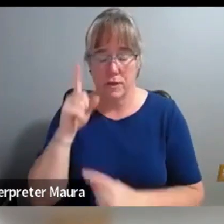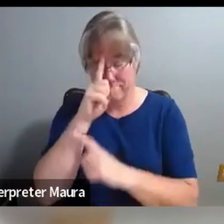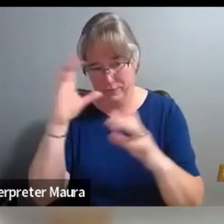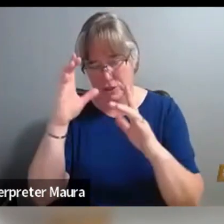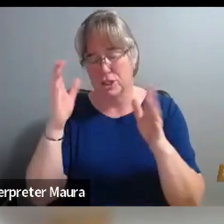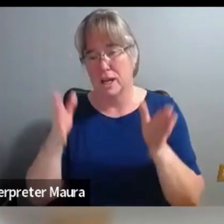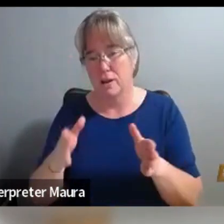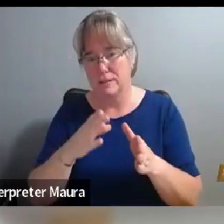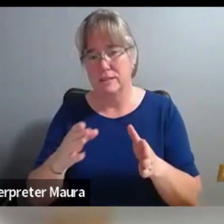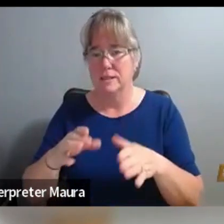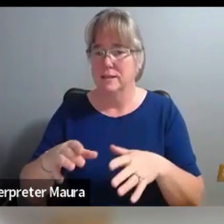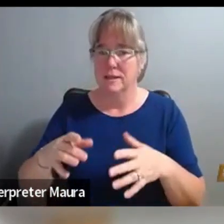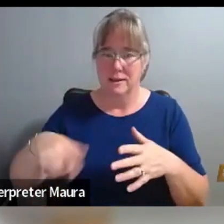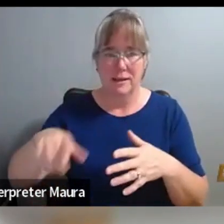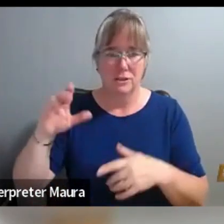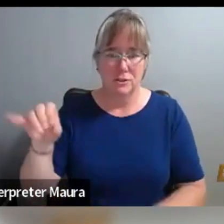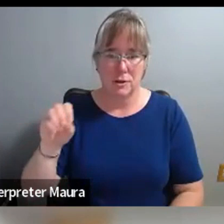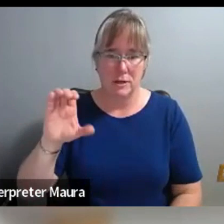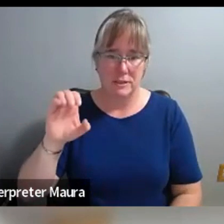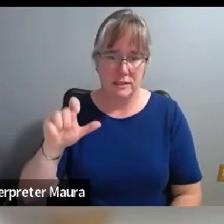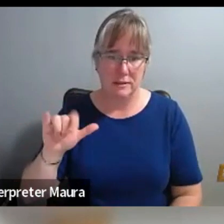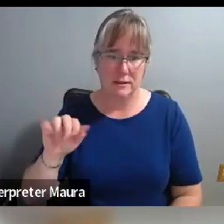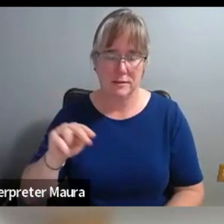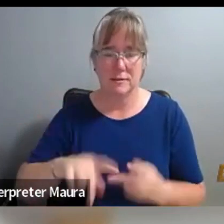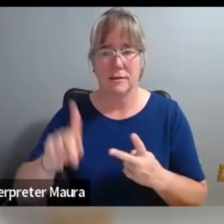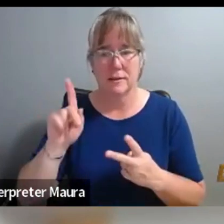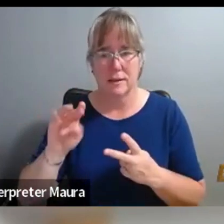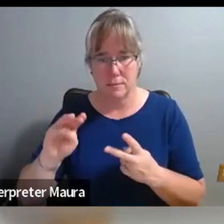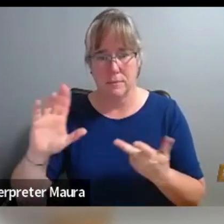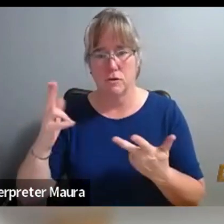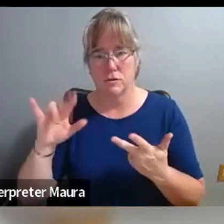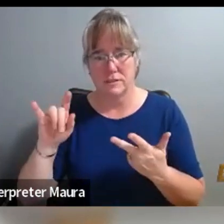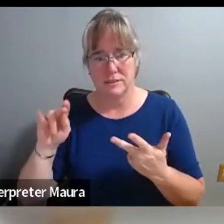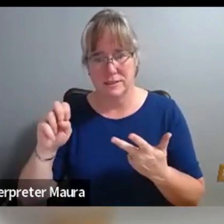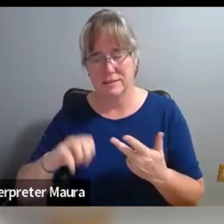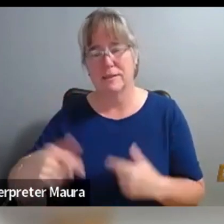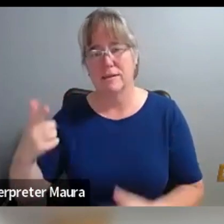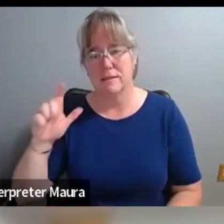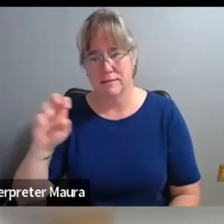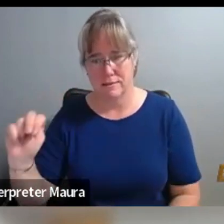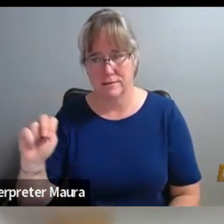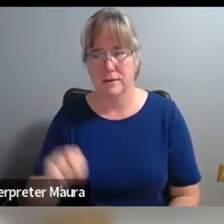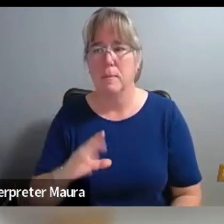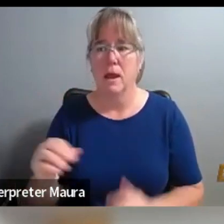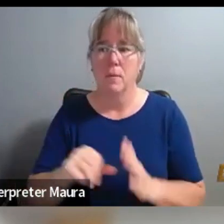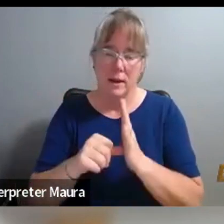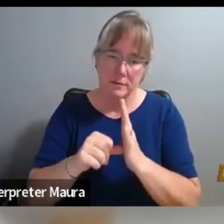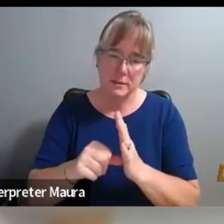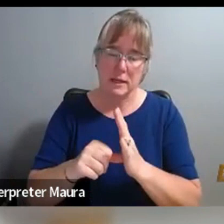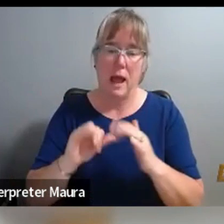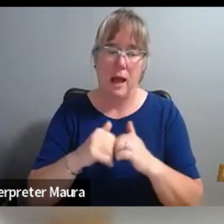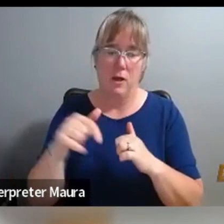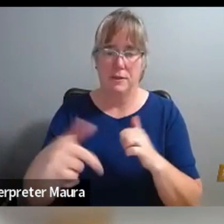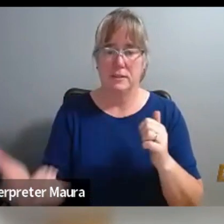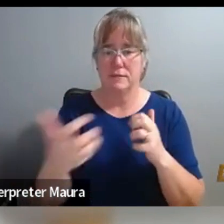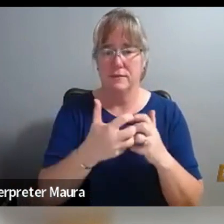and creatives are Jocelyn, Kim, Christine, and Glenn. But I do want to highlight how this fits into our